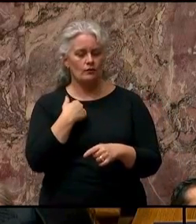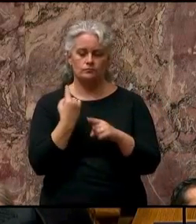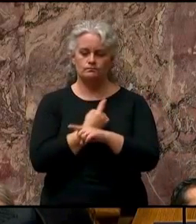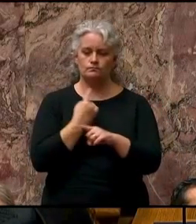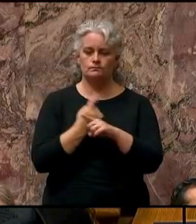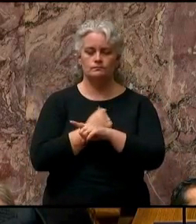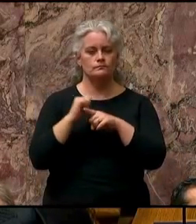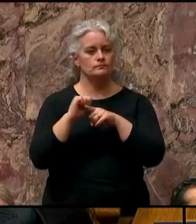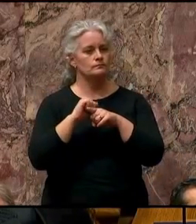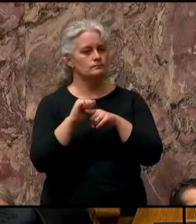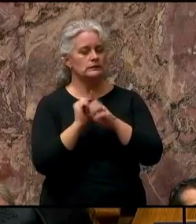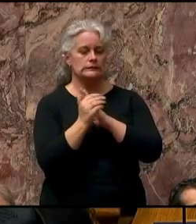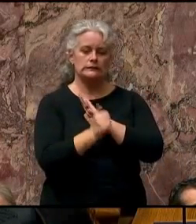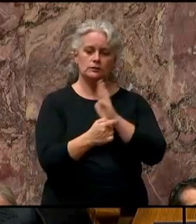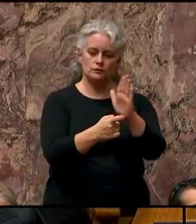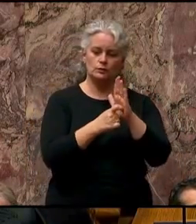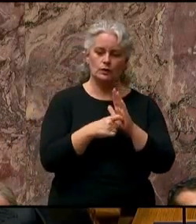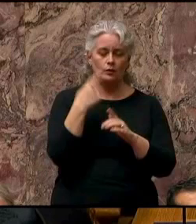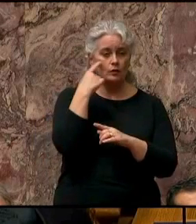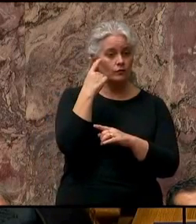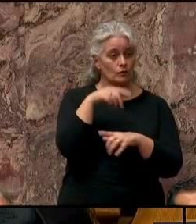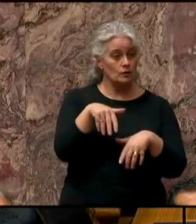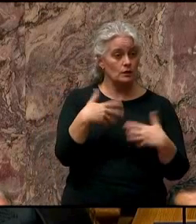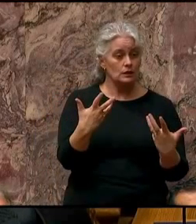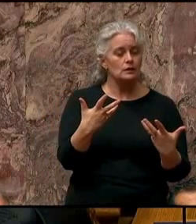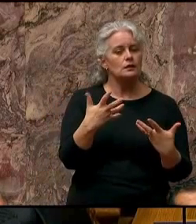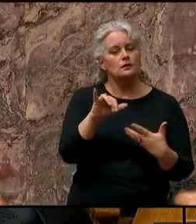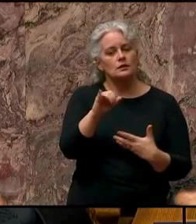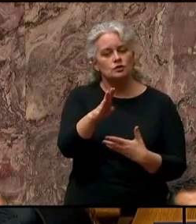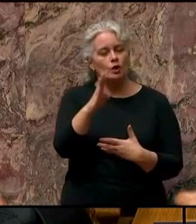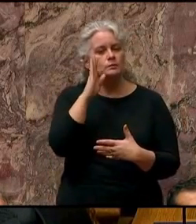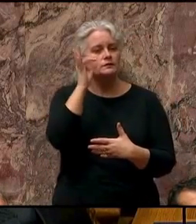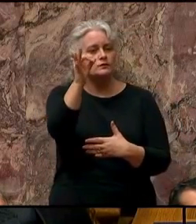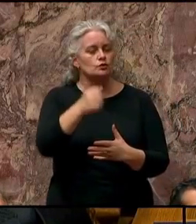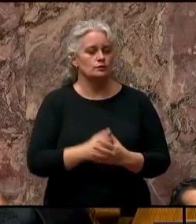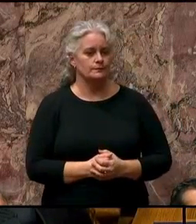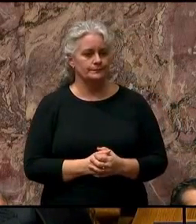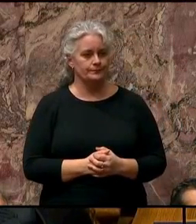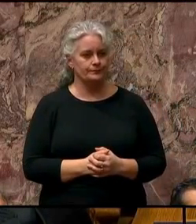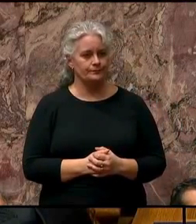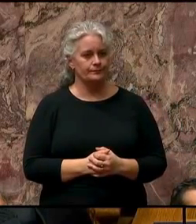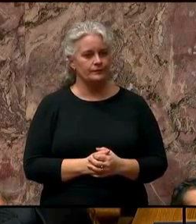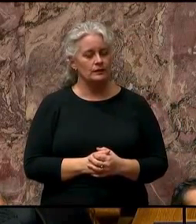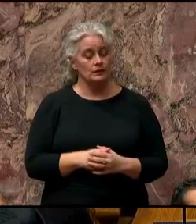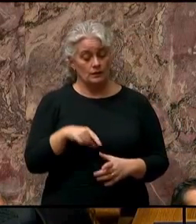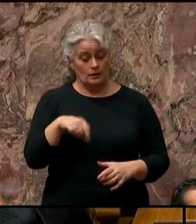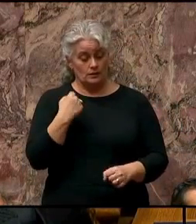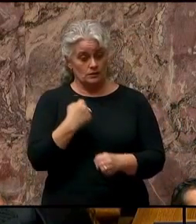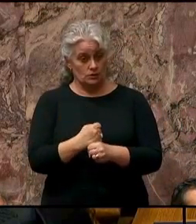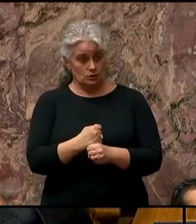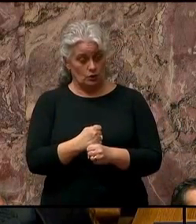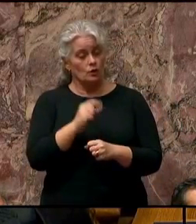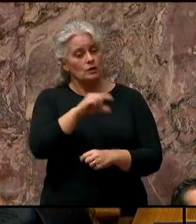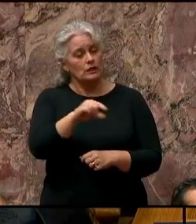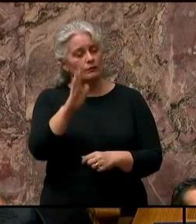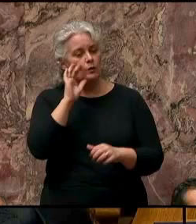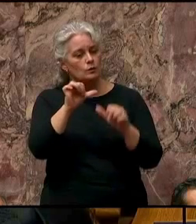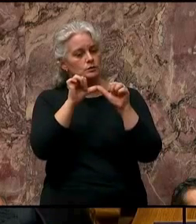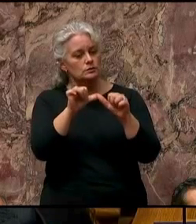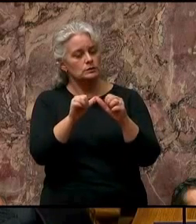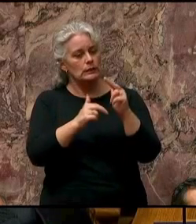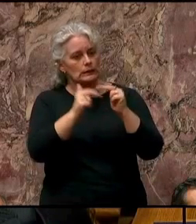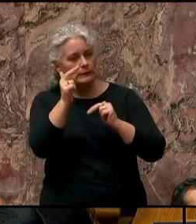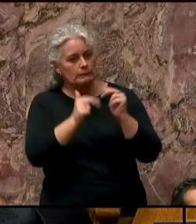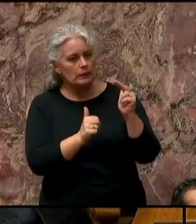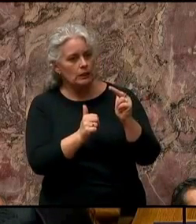skills required for the jobs of the future. In 2015, your government will continue to build strong,